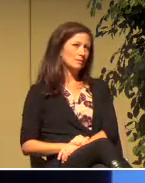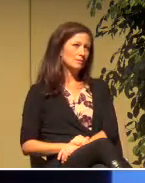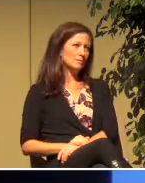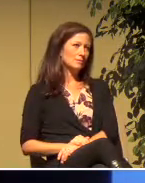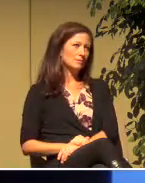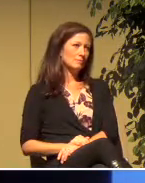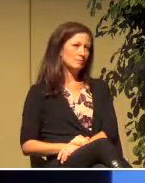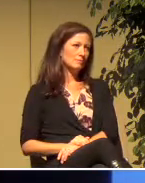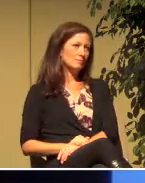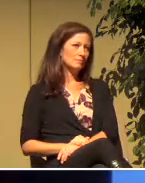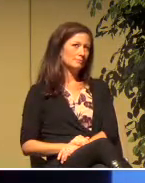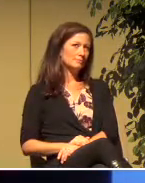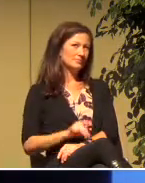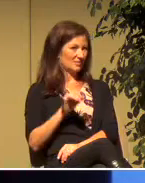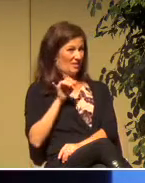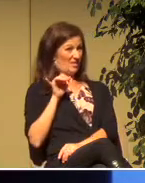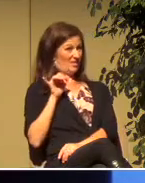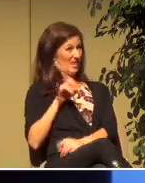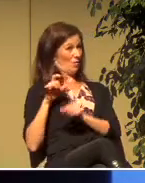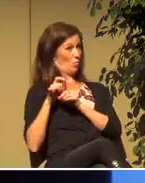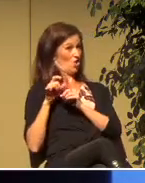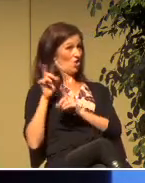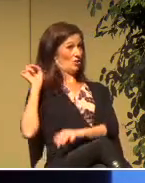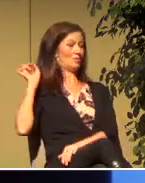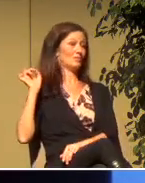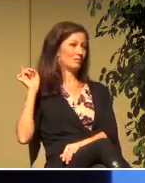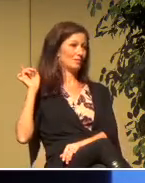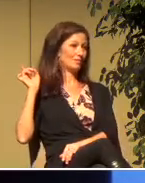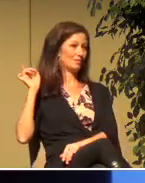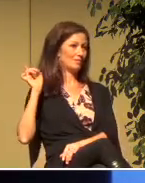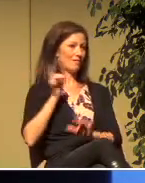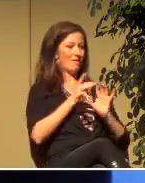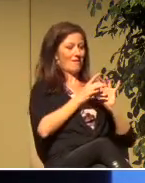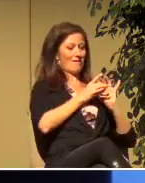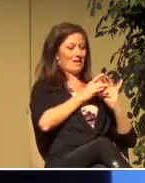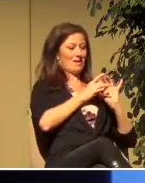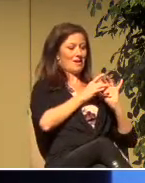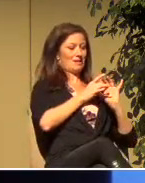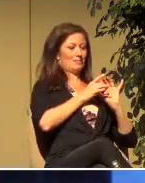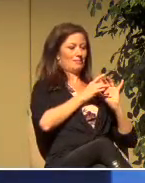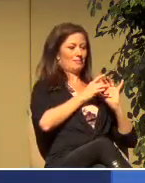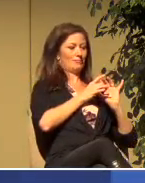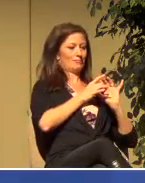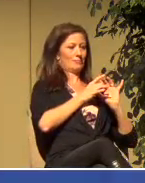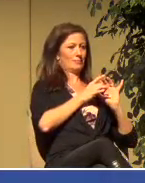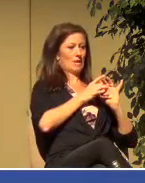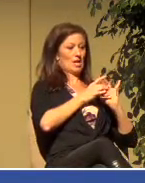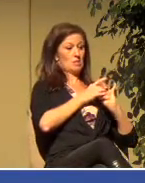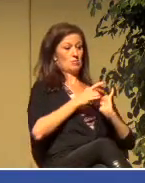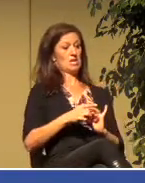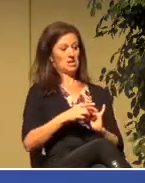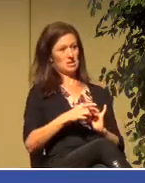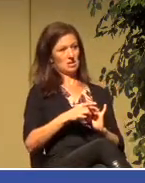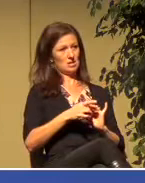Meanwhile is a word that ties this story to another story.